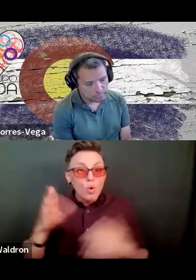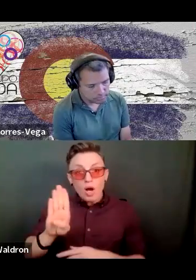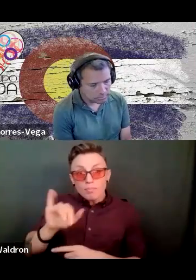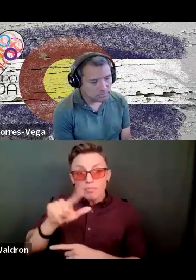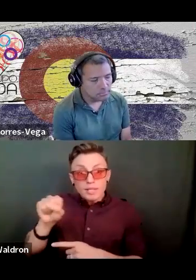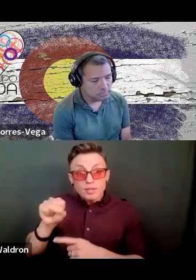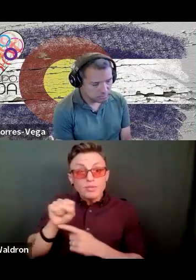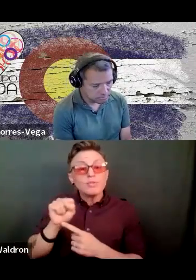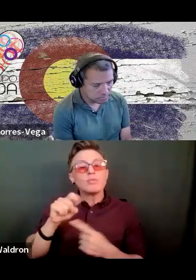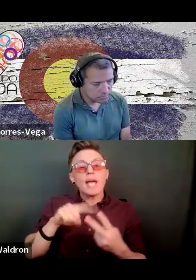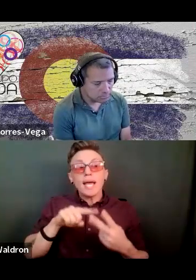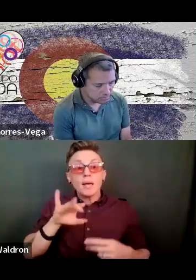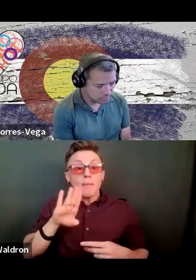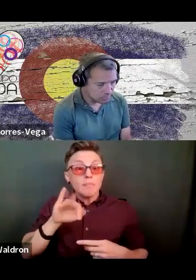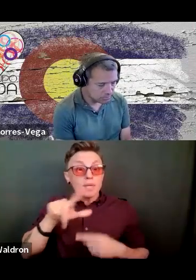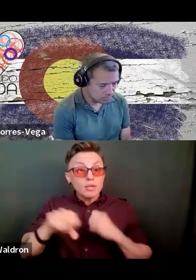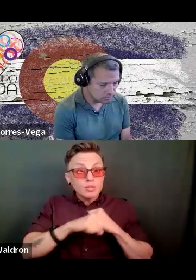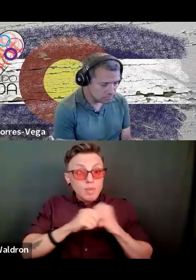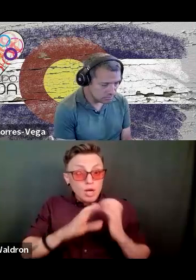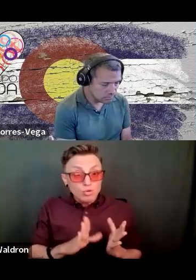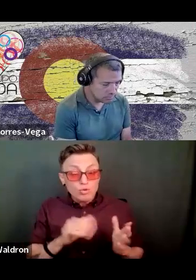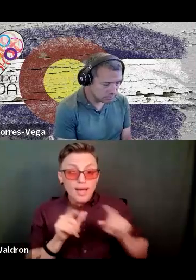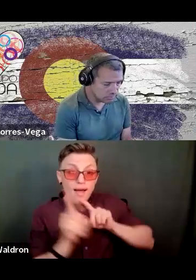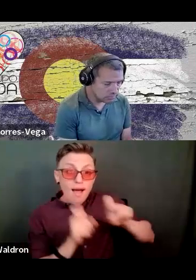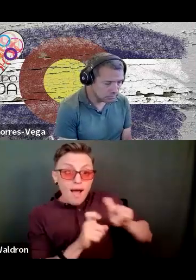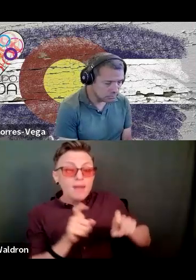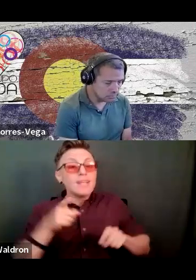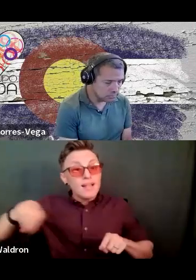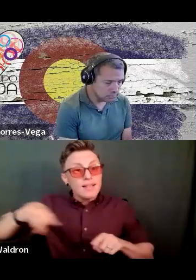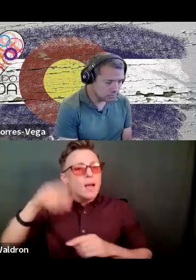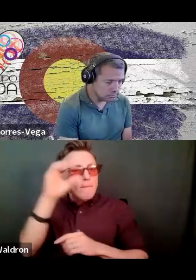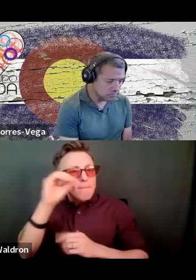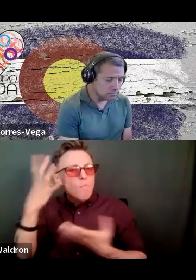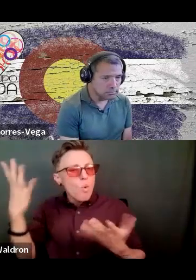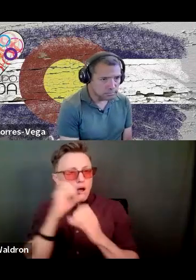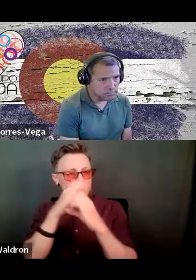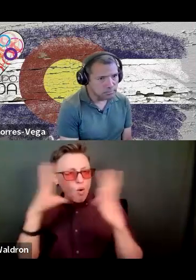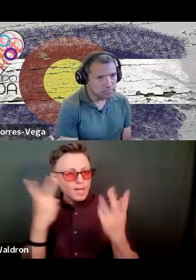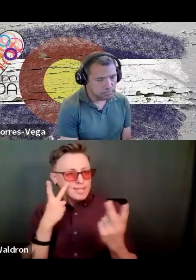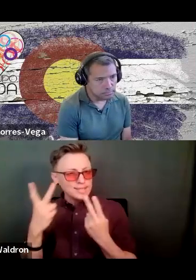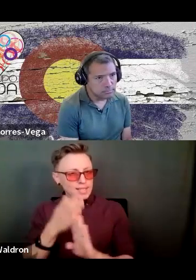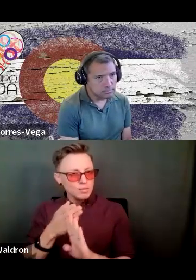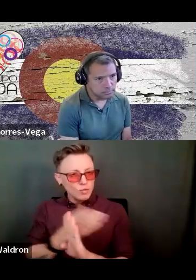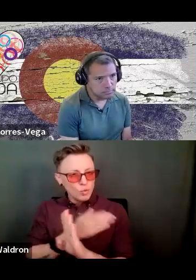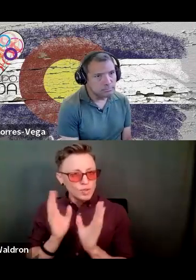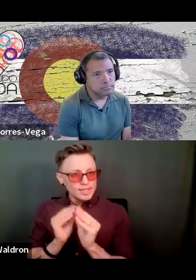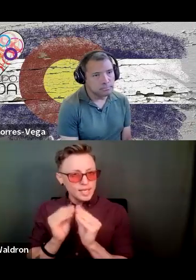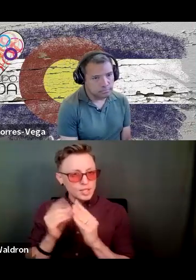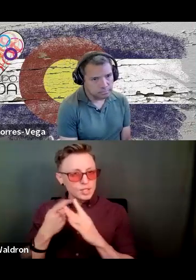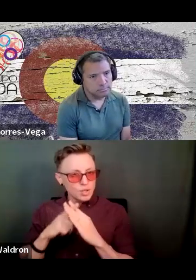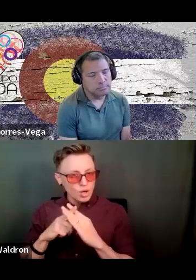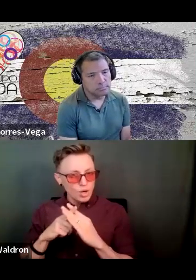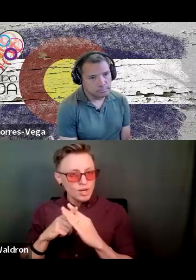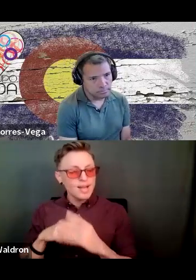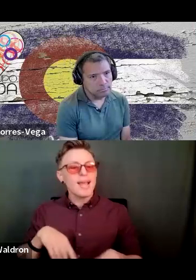be able to talk to the bill sponsors, ask any questions, and then kind of voice their opinions on what they want to see done before session starts. Not to mention